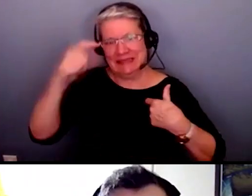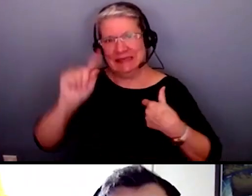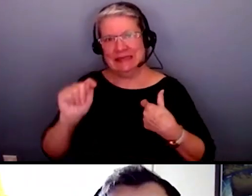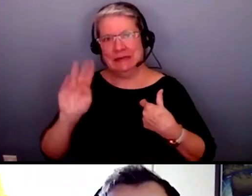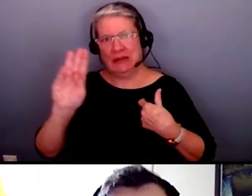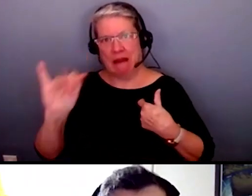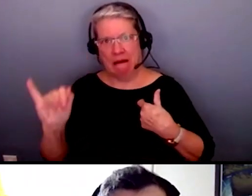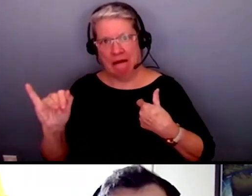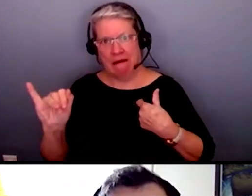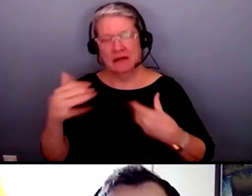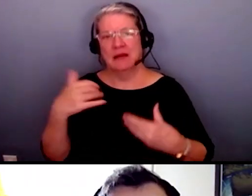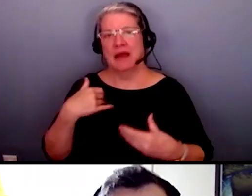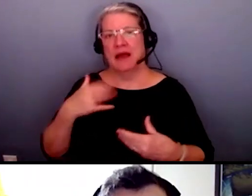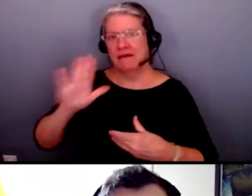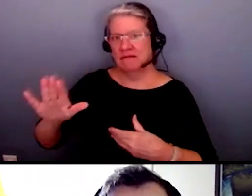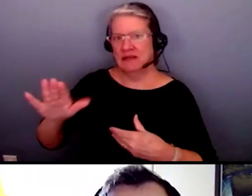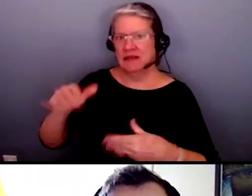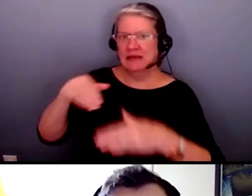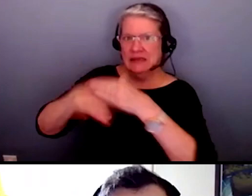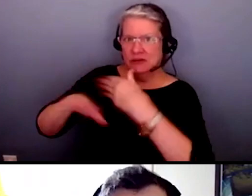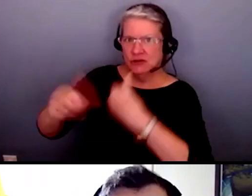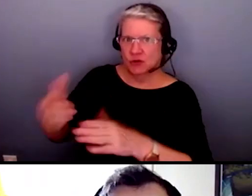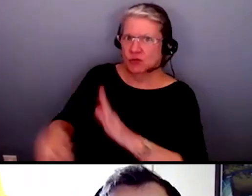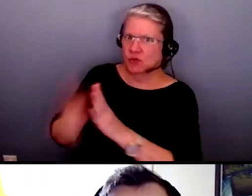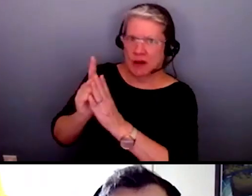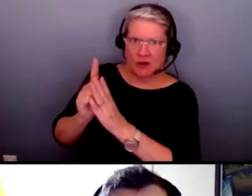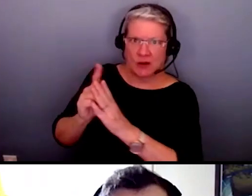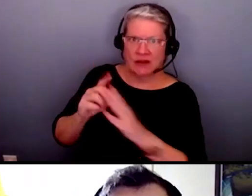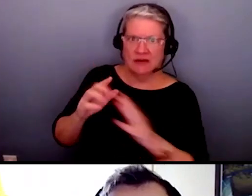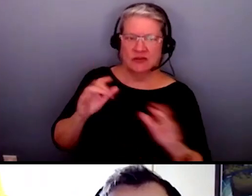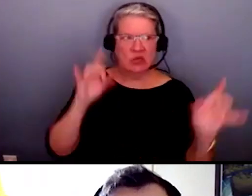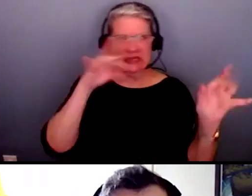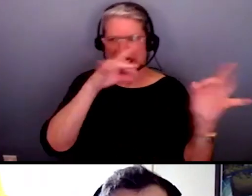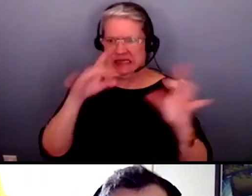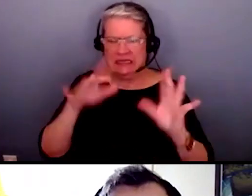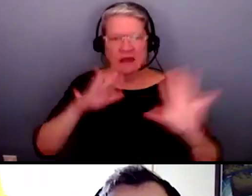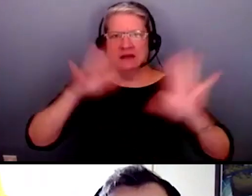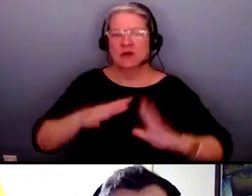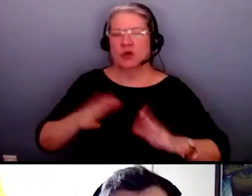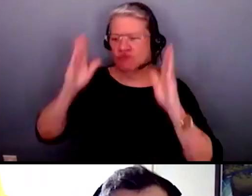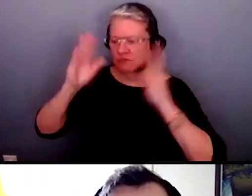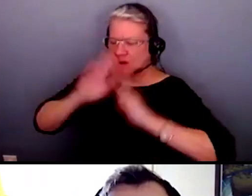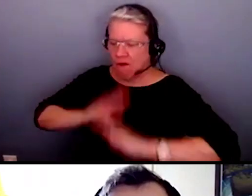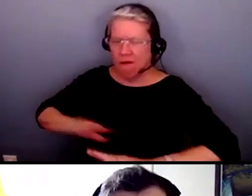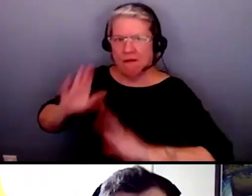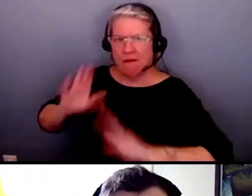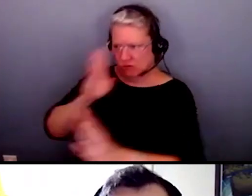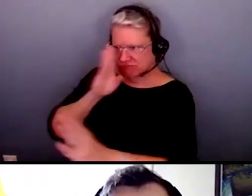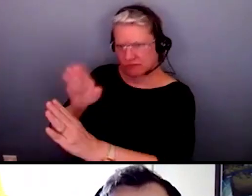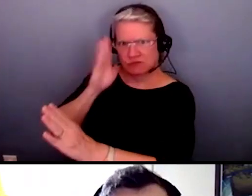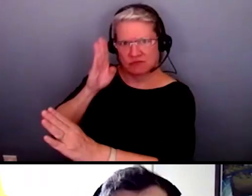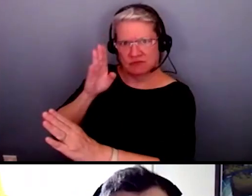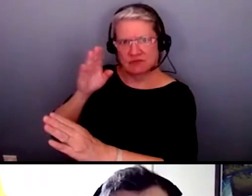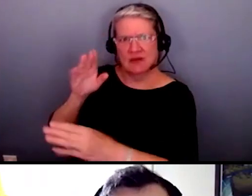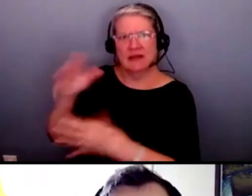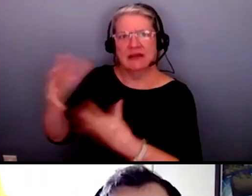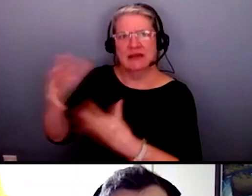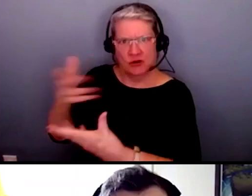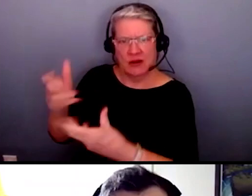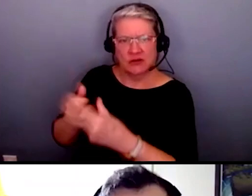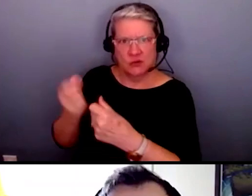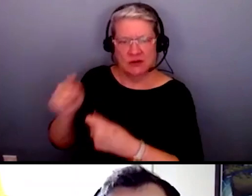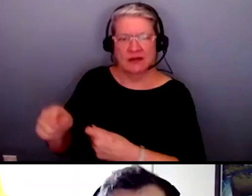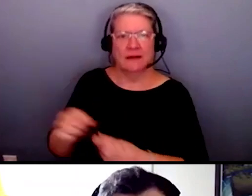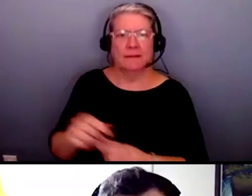have patient roomed right away so there's less of a stimuli and it's more you know direct personalized interaction so we